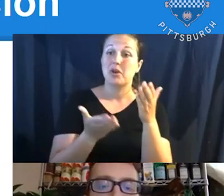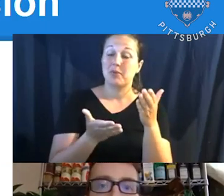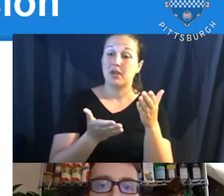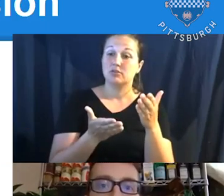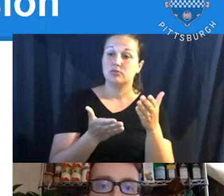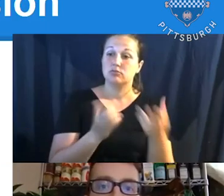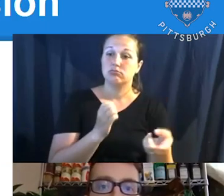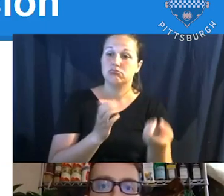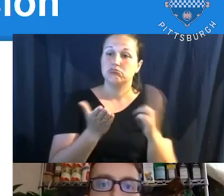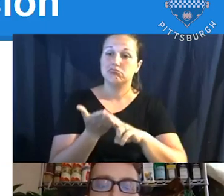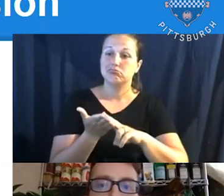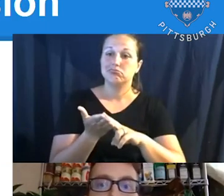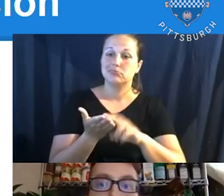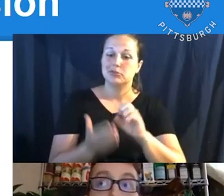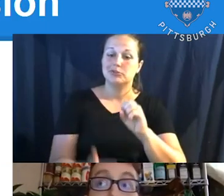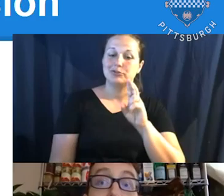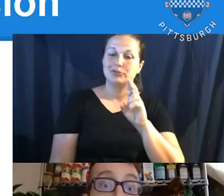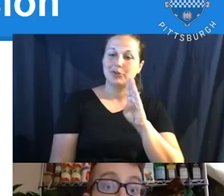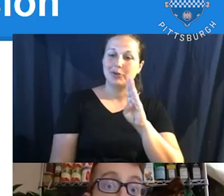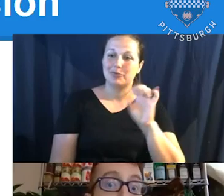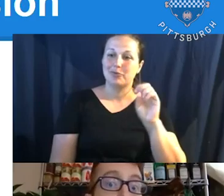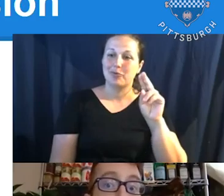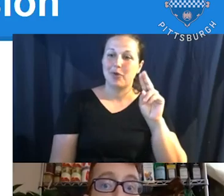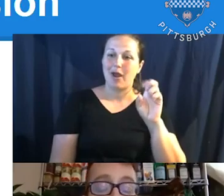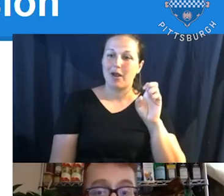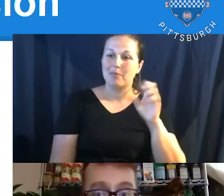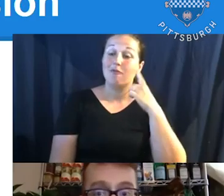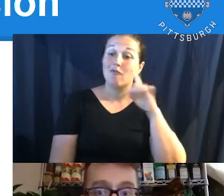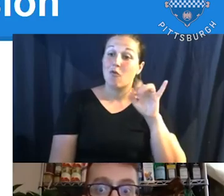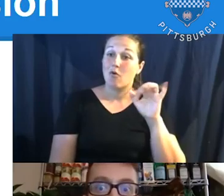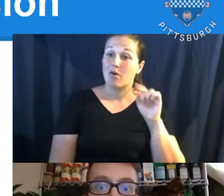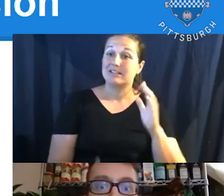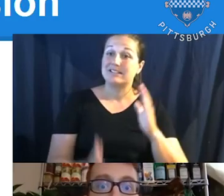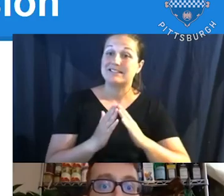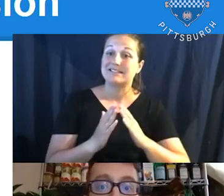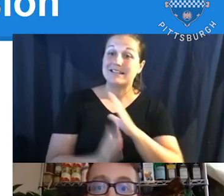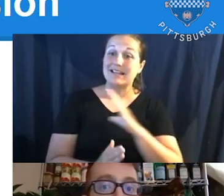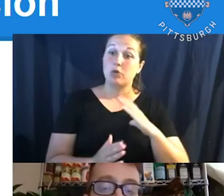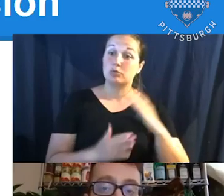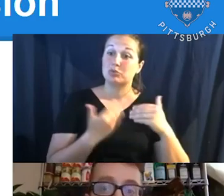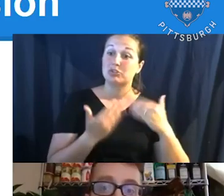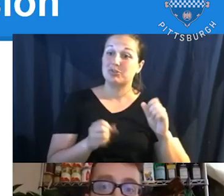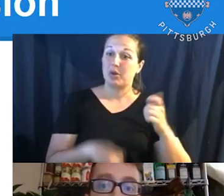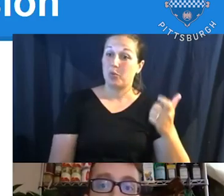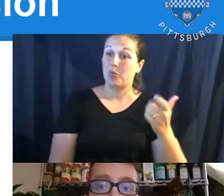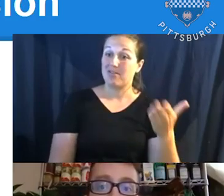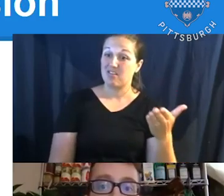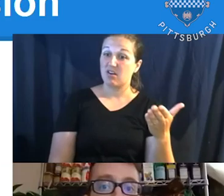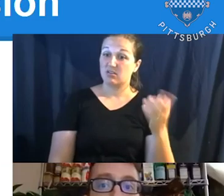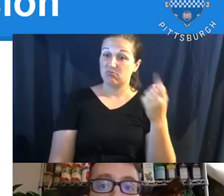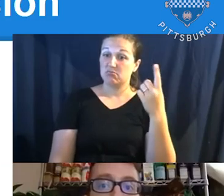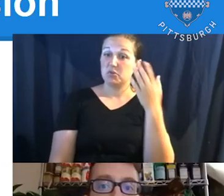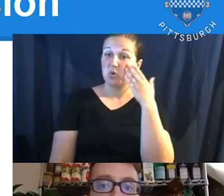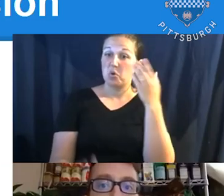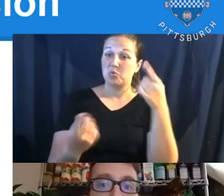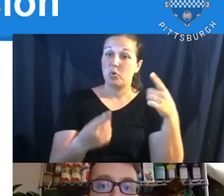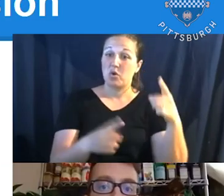There's some other kind of great videos that come up. Um, city council proceedings are great thing to watch on YouTube. It's a great way to stay kind of plugged into what's happening in